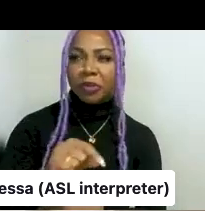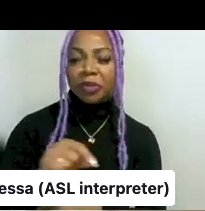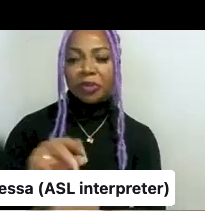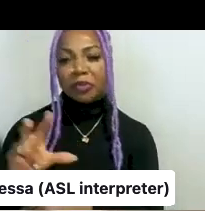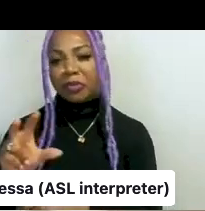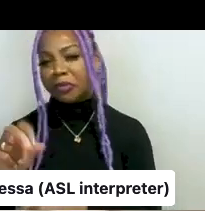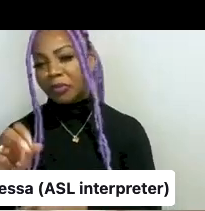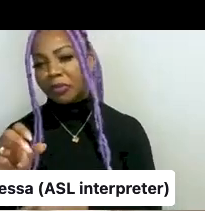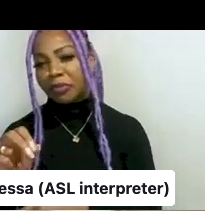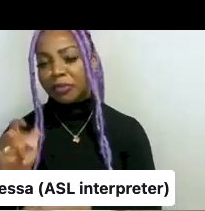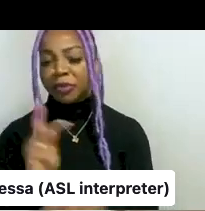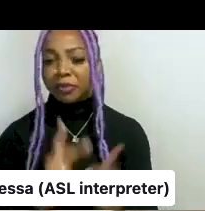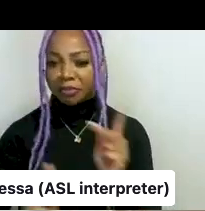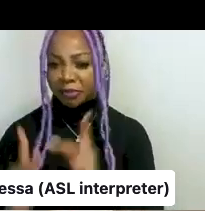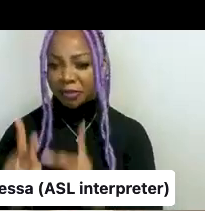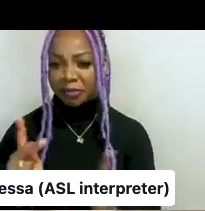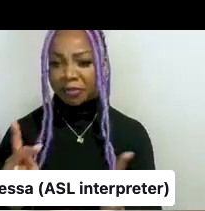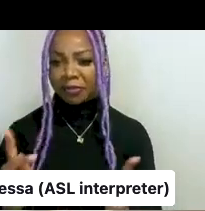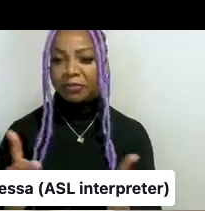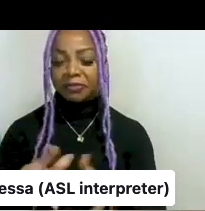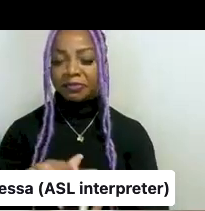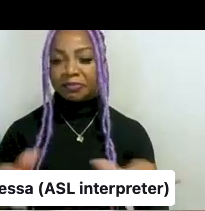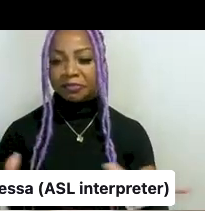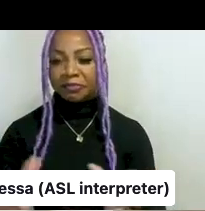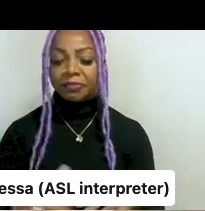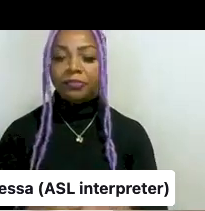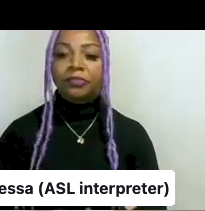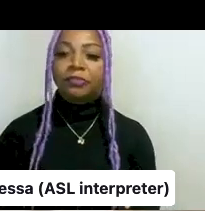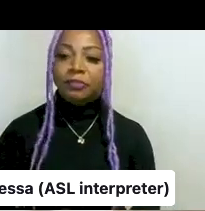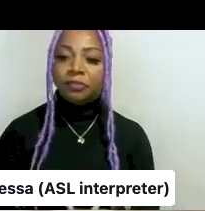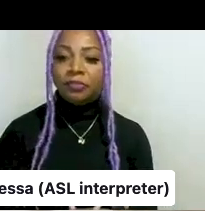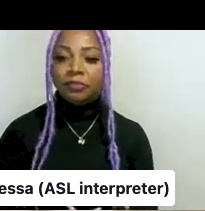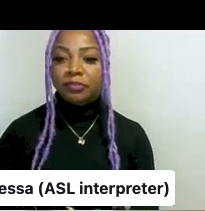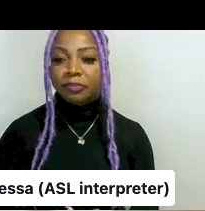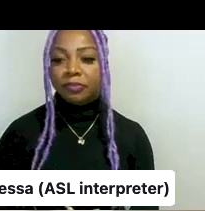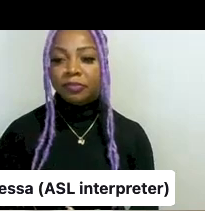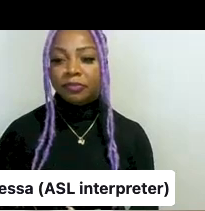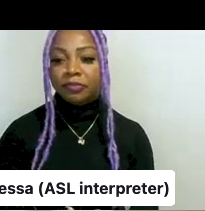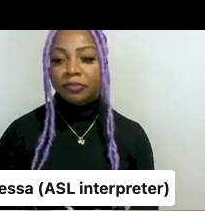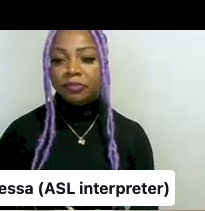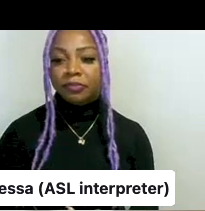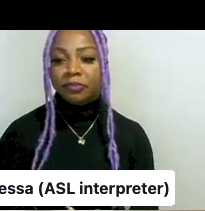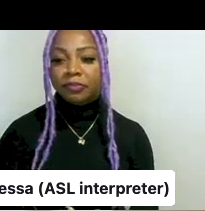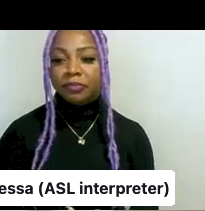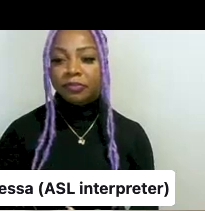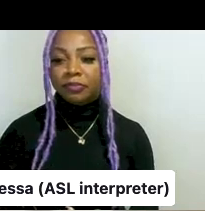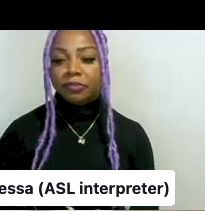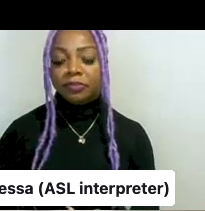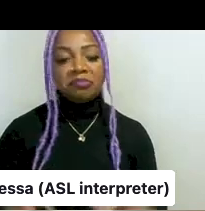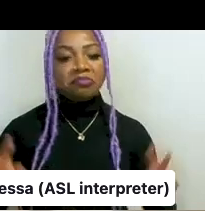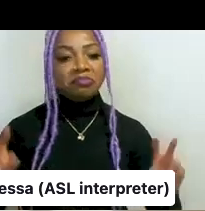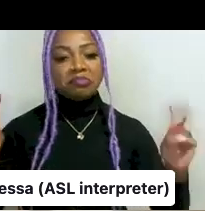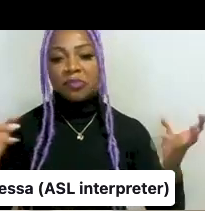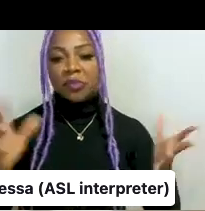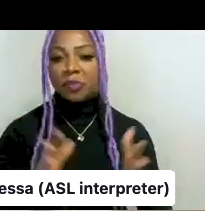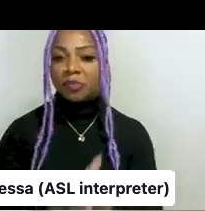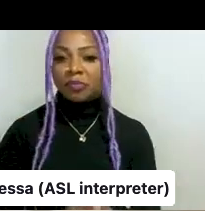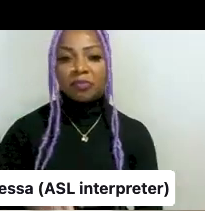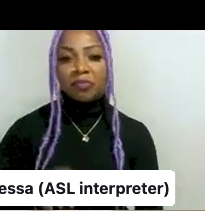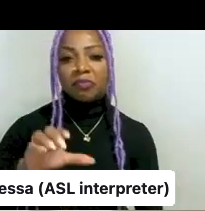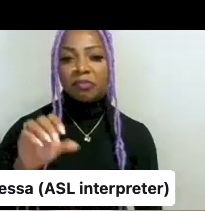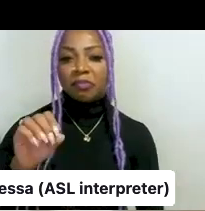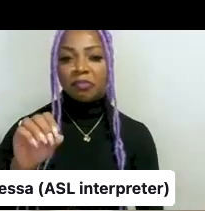at the same time. Our subject matter ranges from contemporary art,